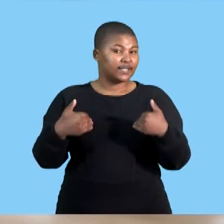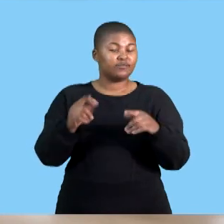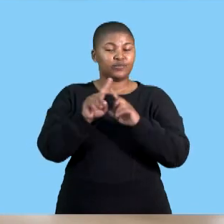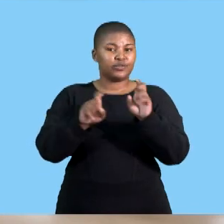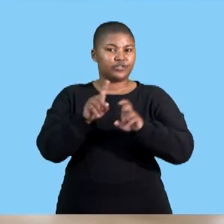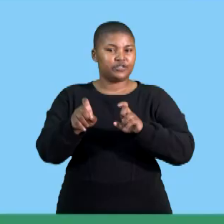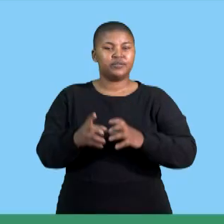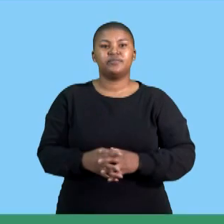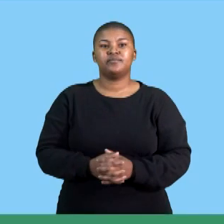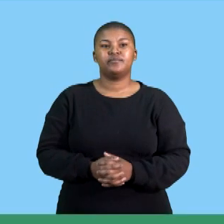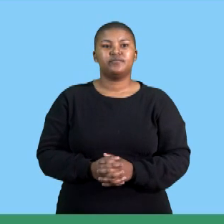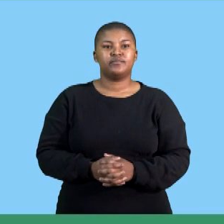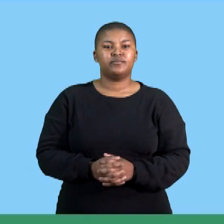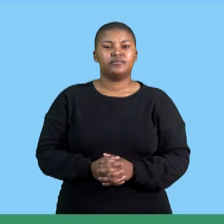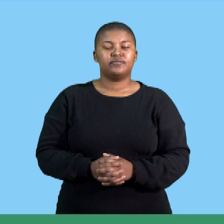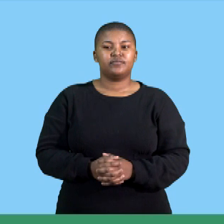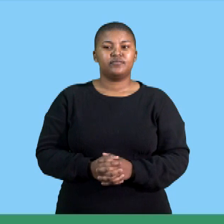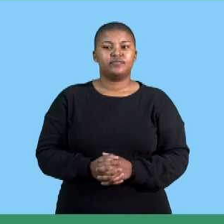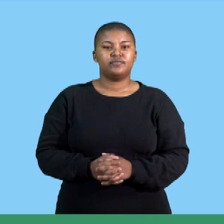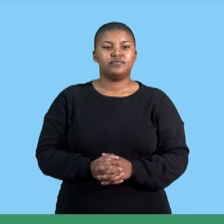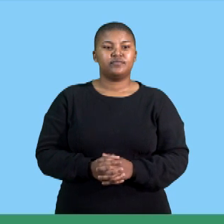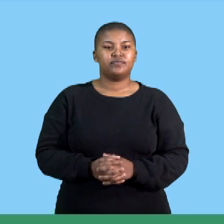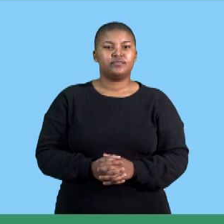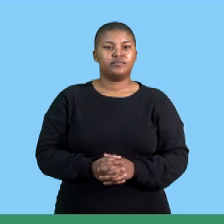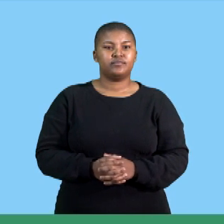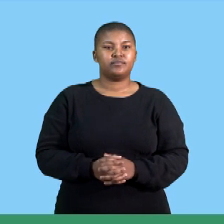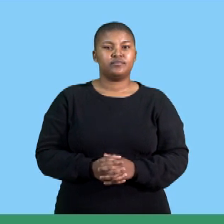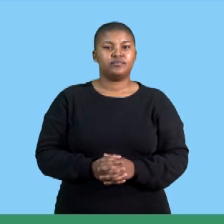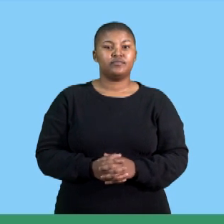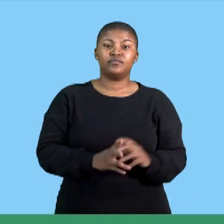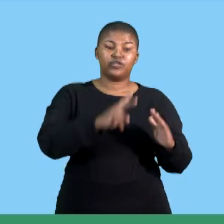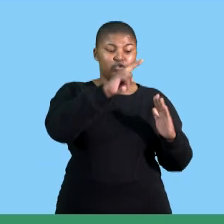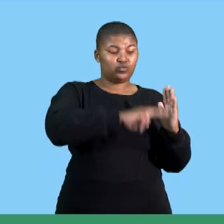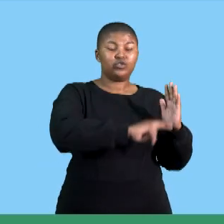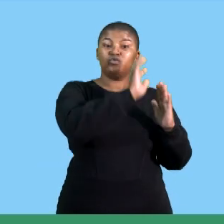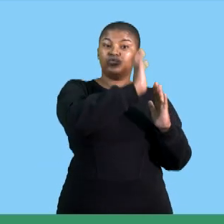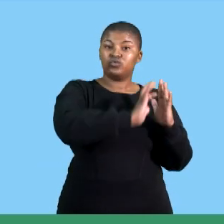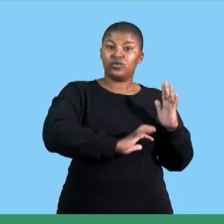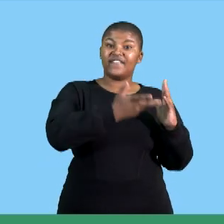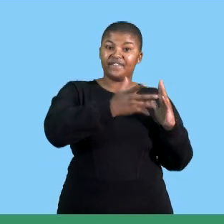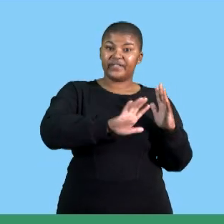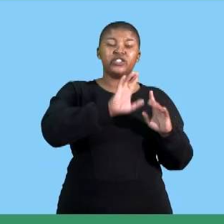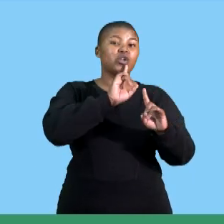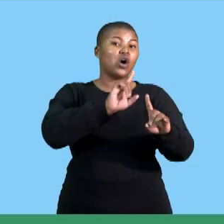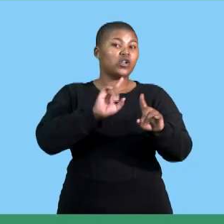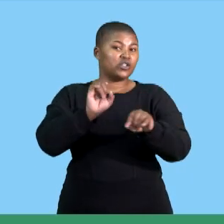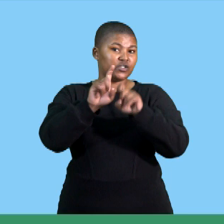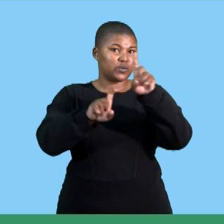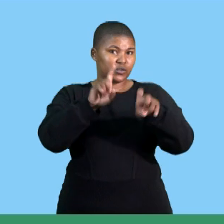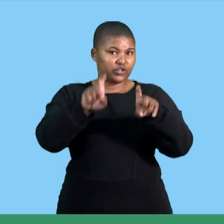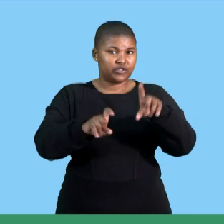practice question now let's look at the practice question read the following scenario and answer the questions that follow